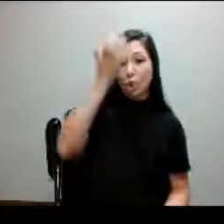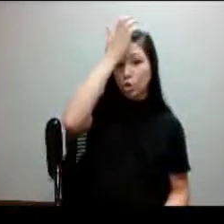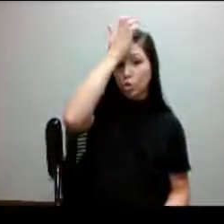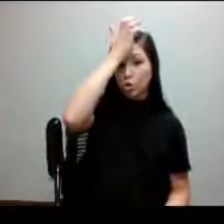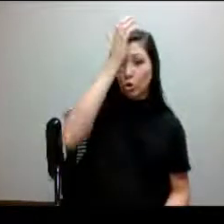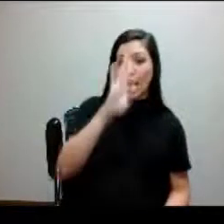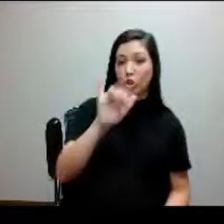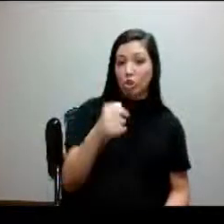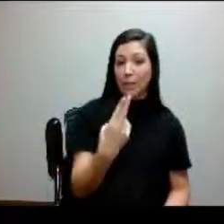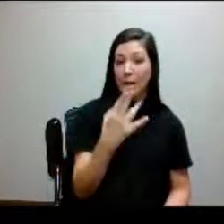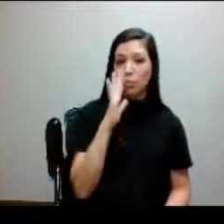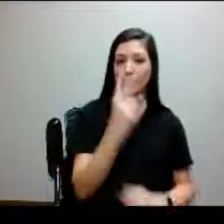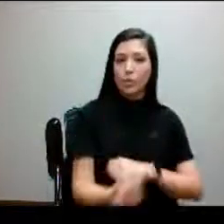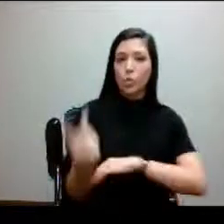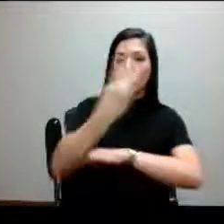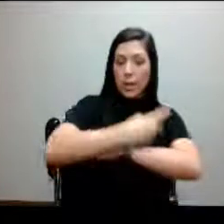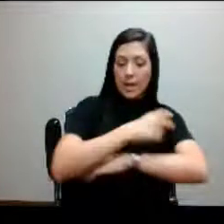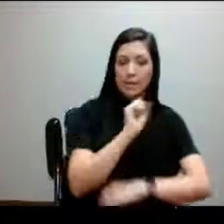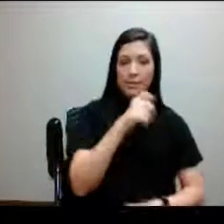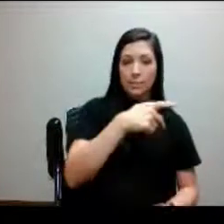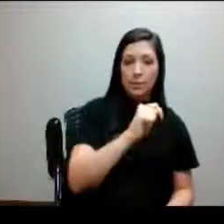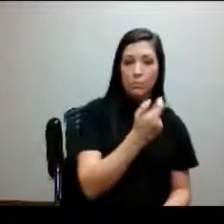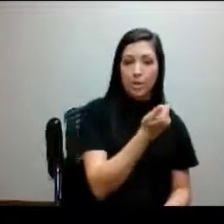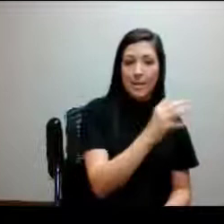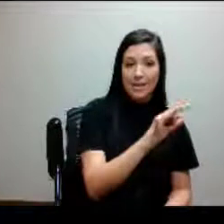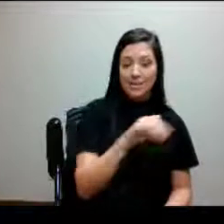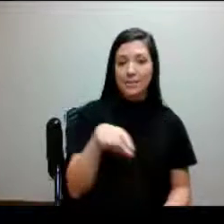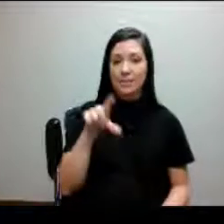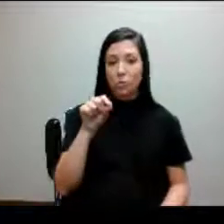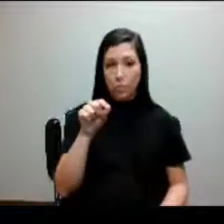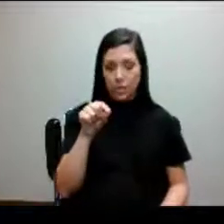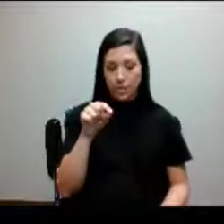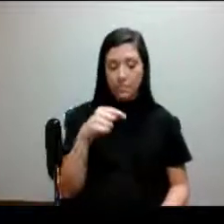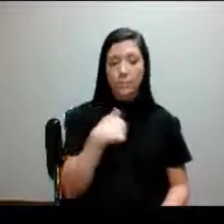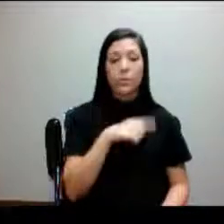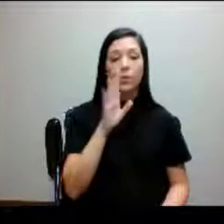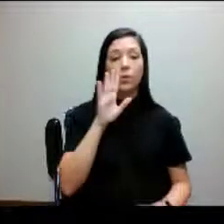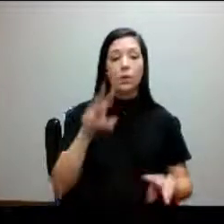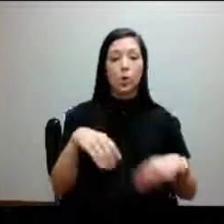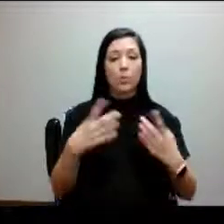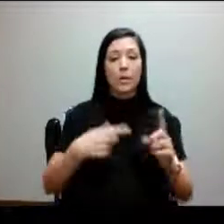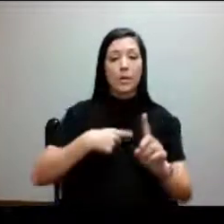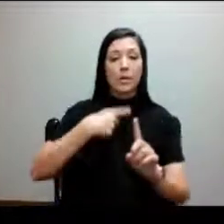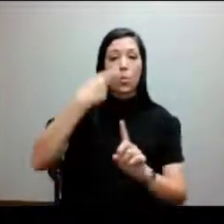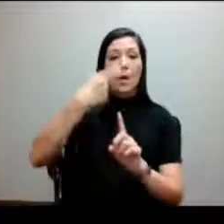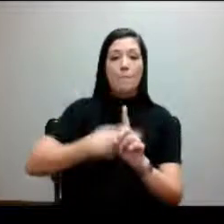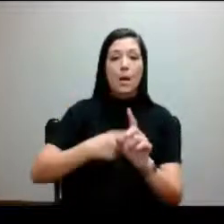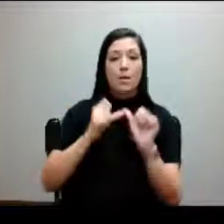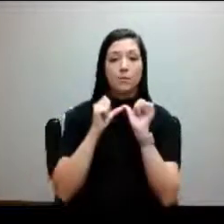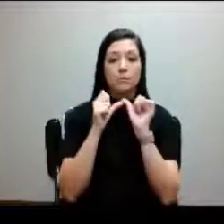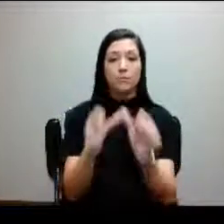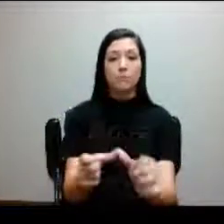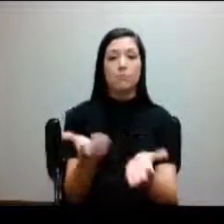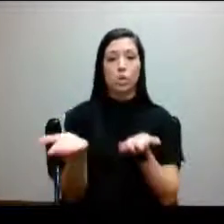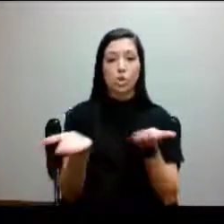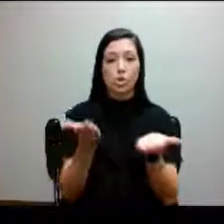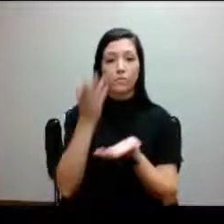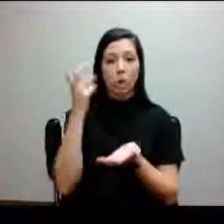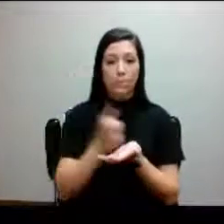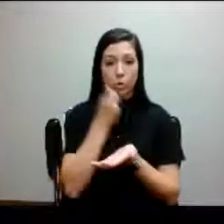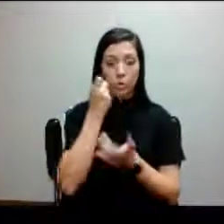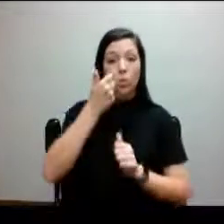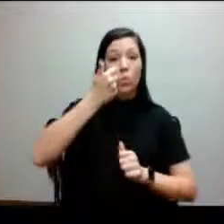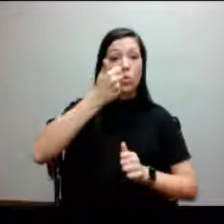affair, September 19th and 20th, and we'll be also providing month-long service opportunities. So each month,